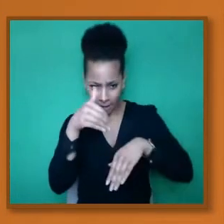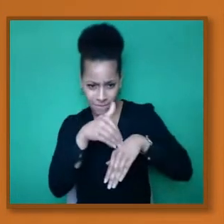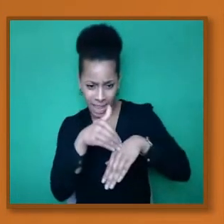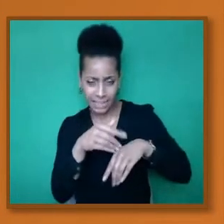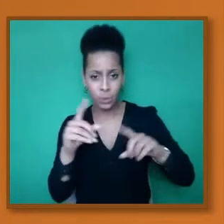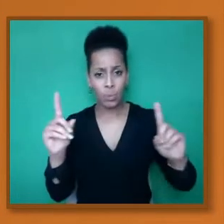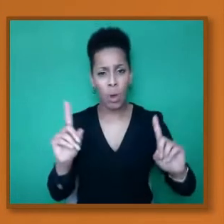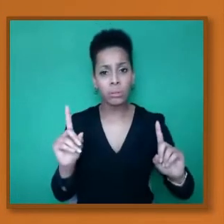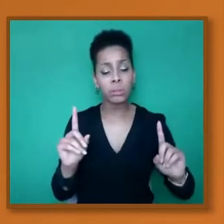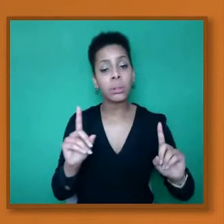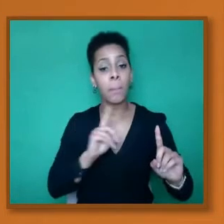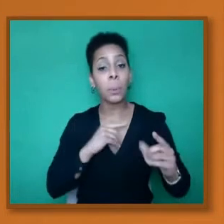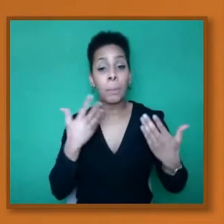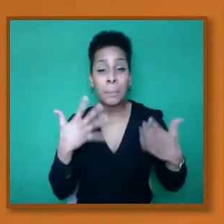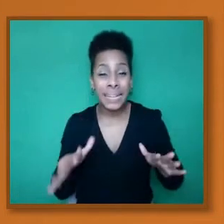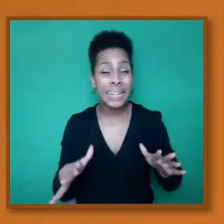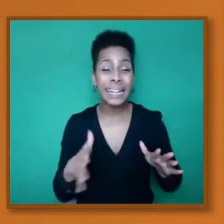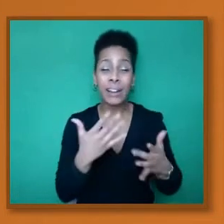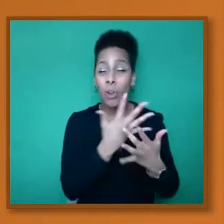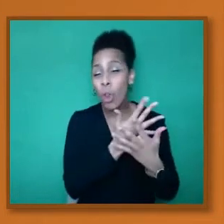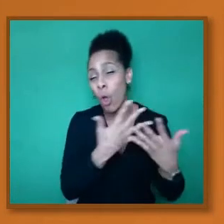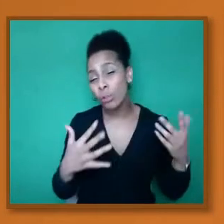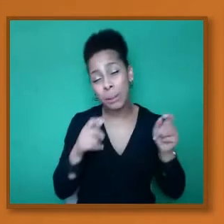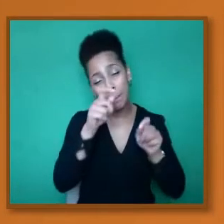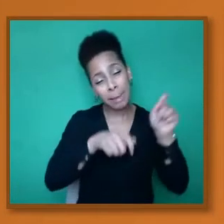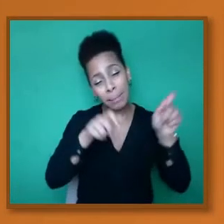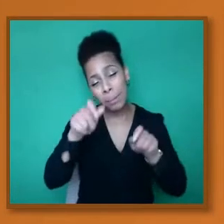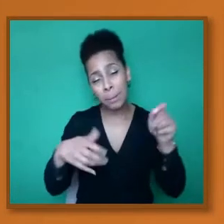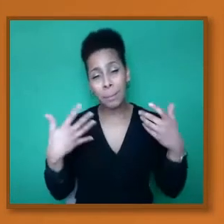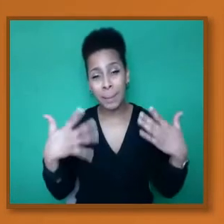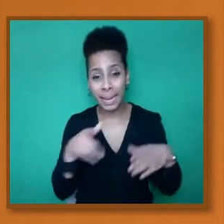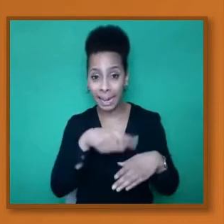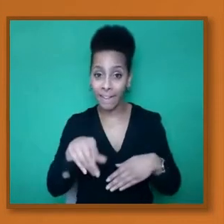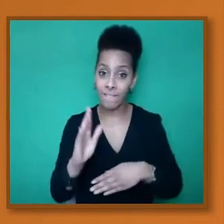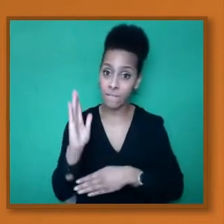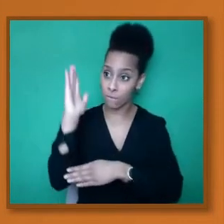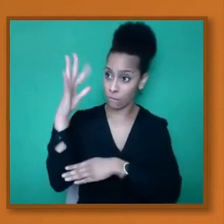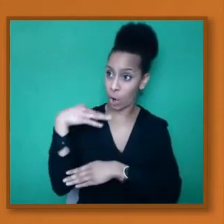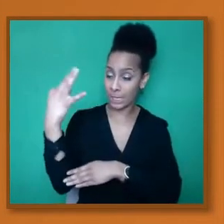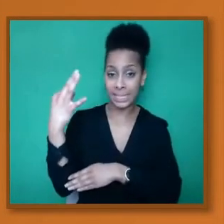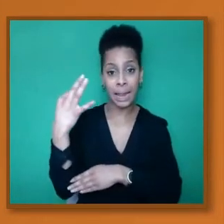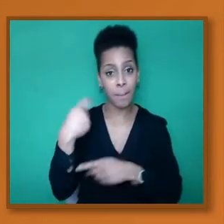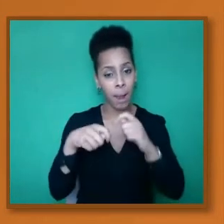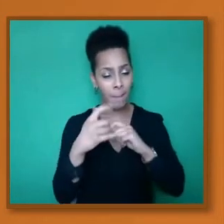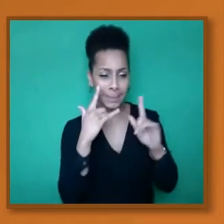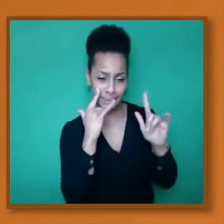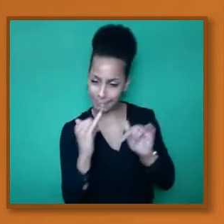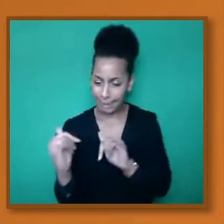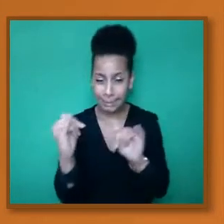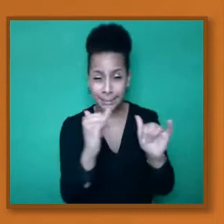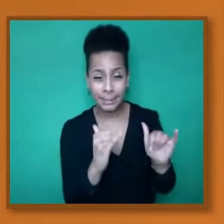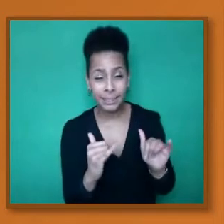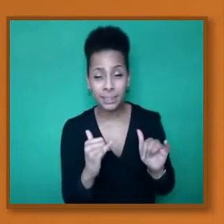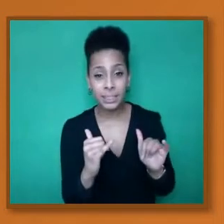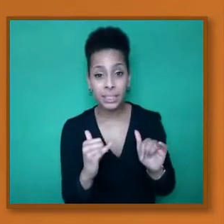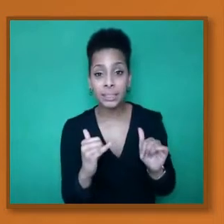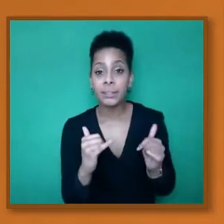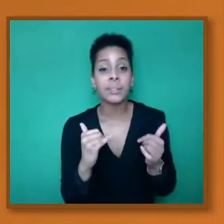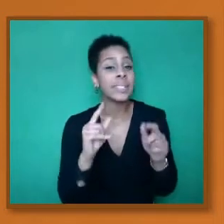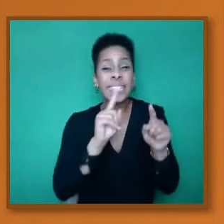many people who had already volunteered and that included people from all demographics.